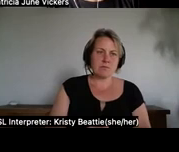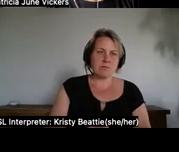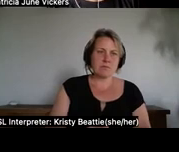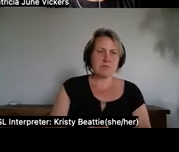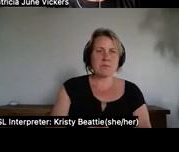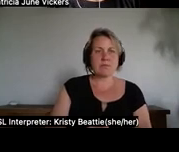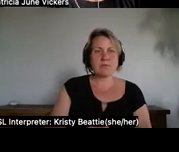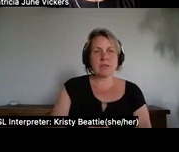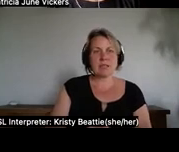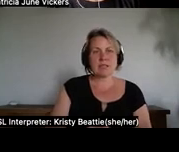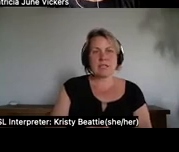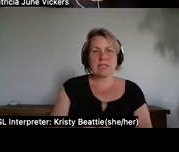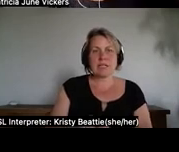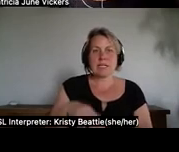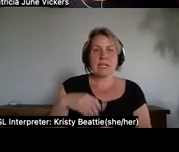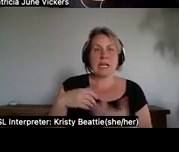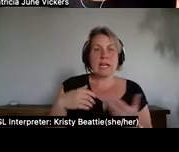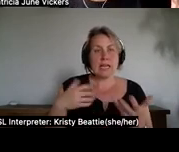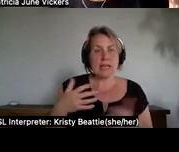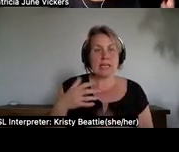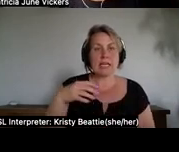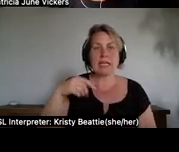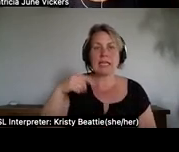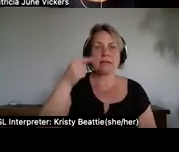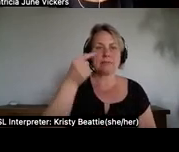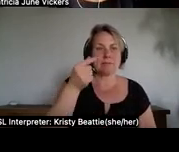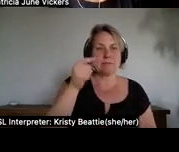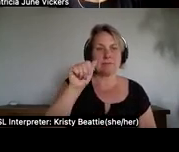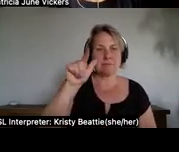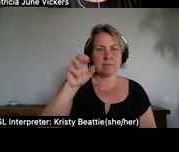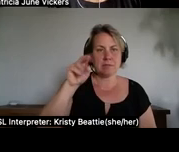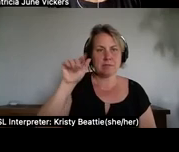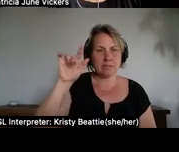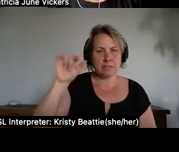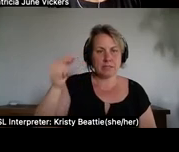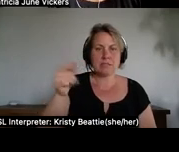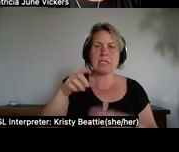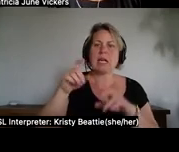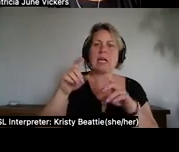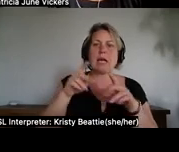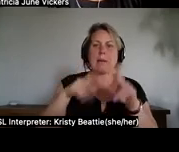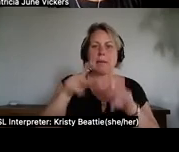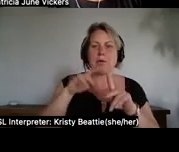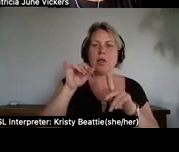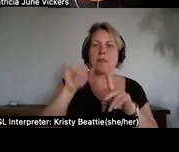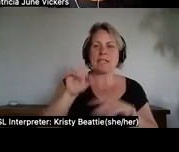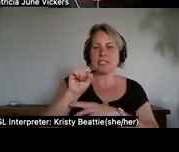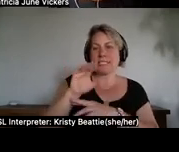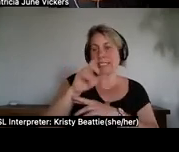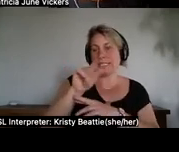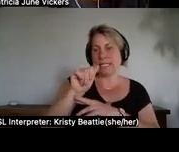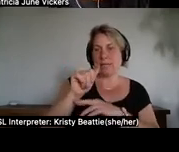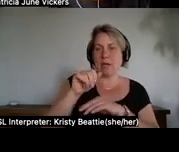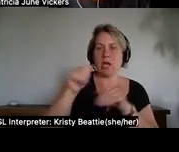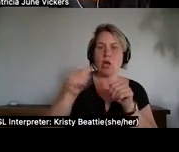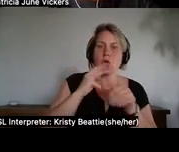i was living in gitsan territory and that's up the skina river from prince rupert so you go up the